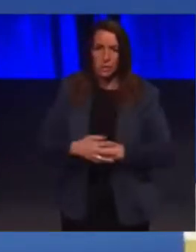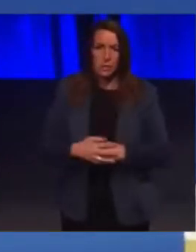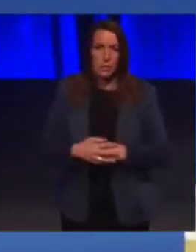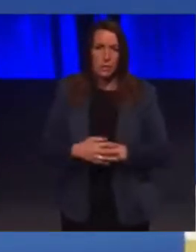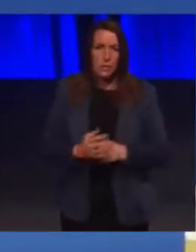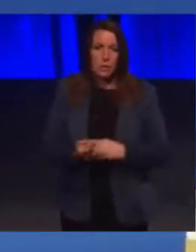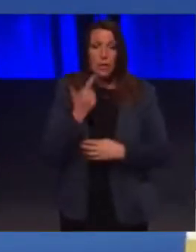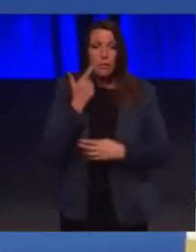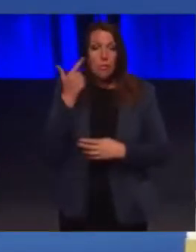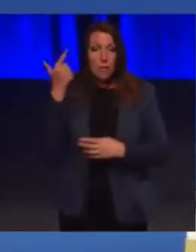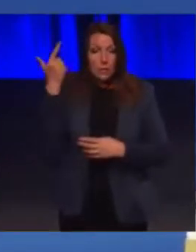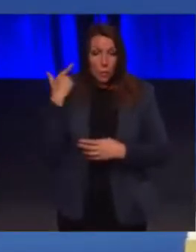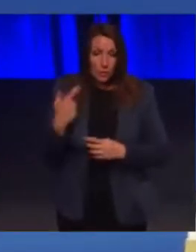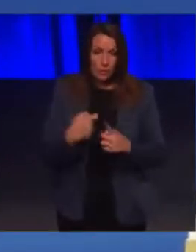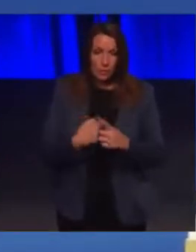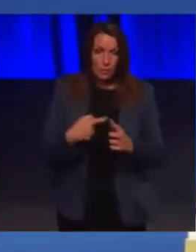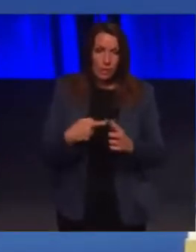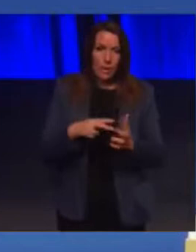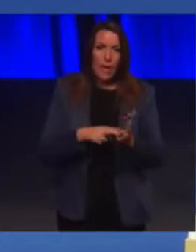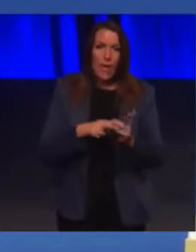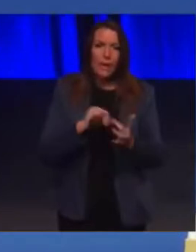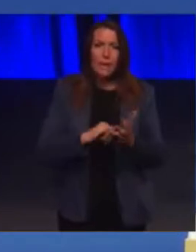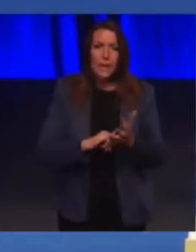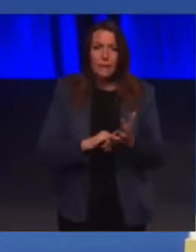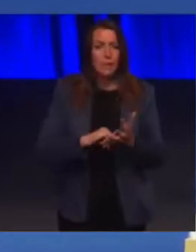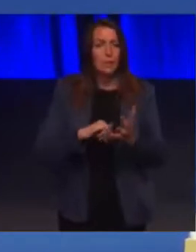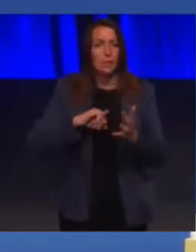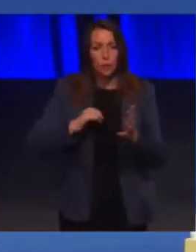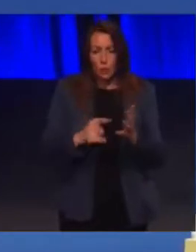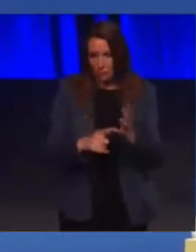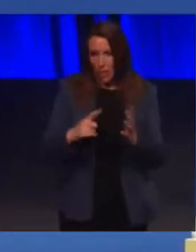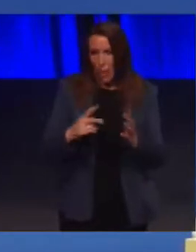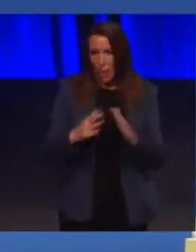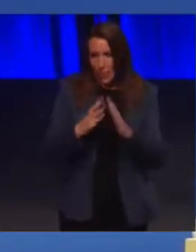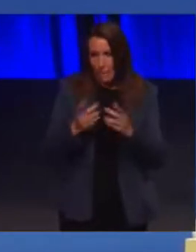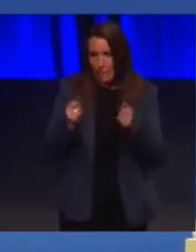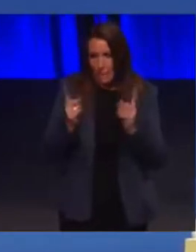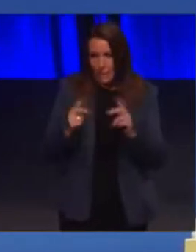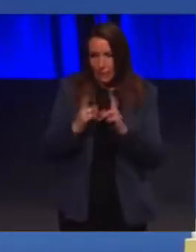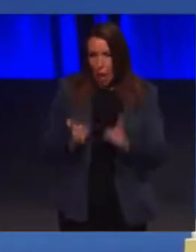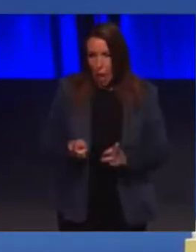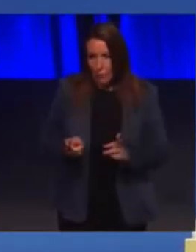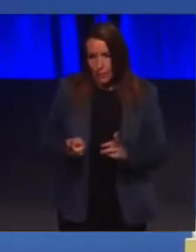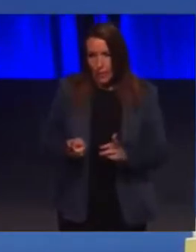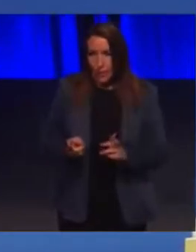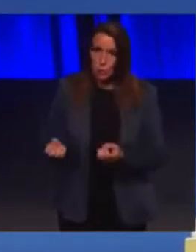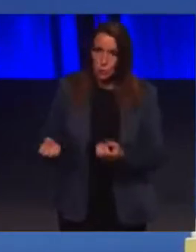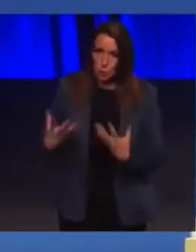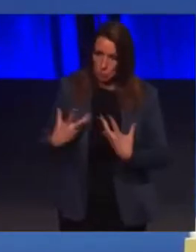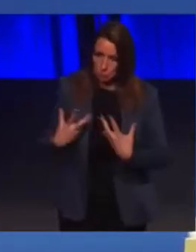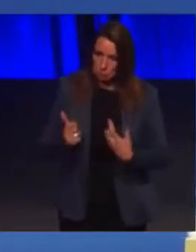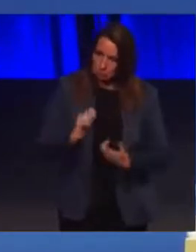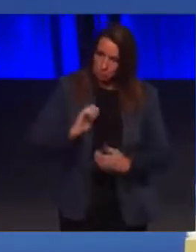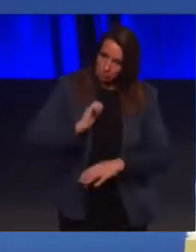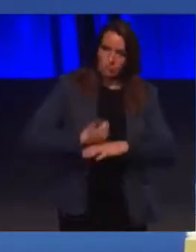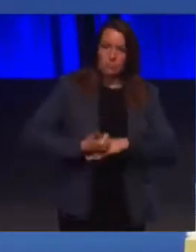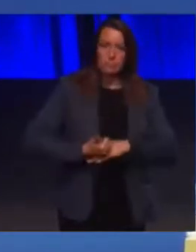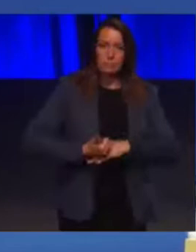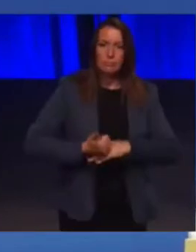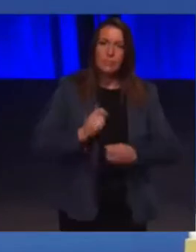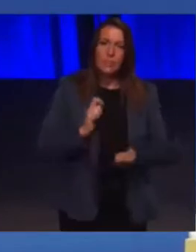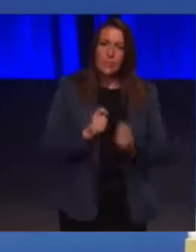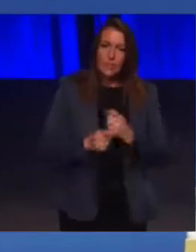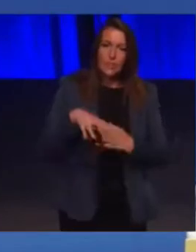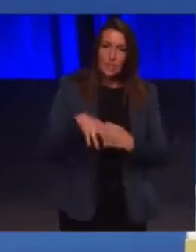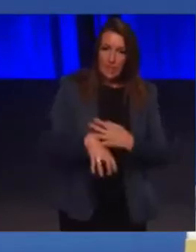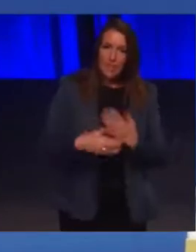last week when Kevin Stewart, our Minister for Local Government and Housing, announced that he intends to introduce Changing Places Toilets into Scottish